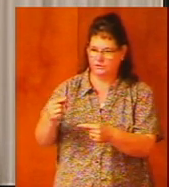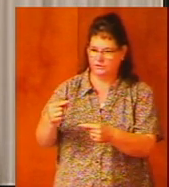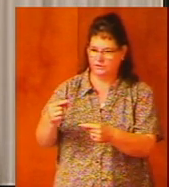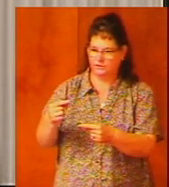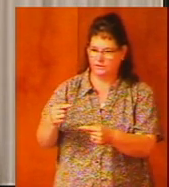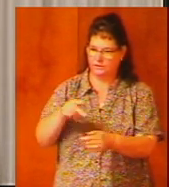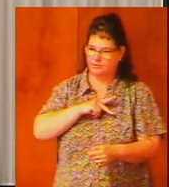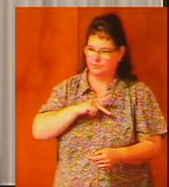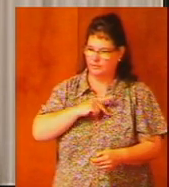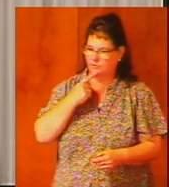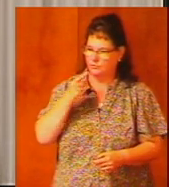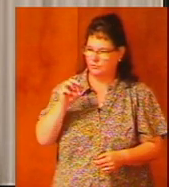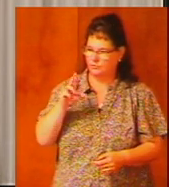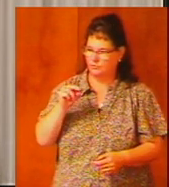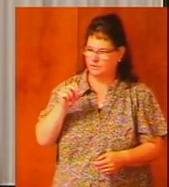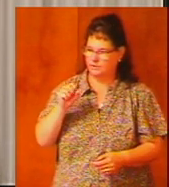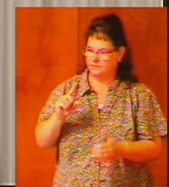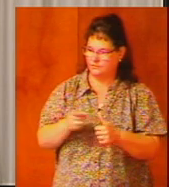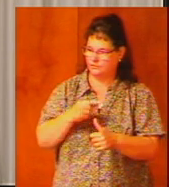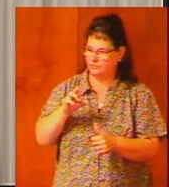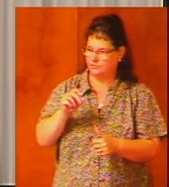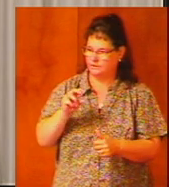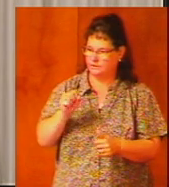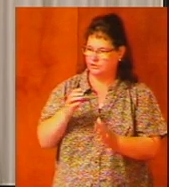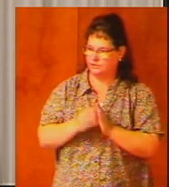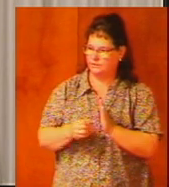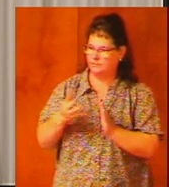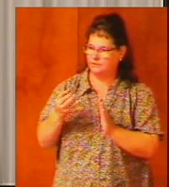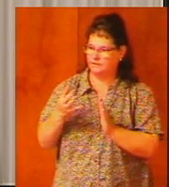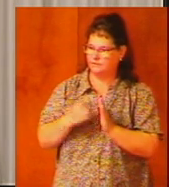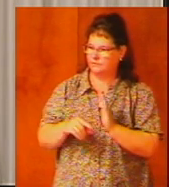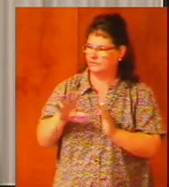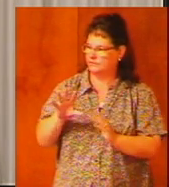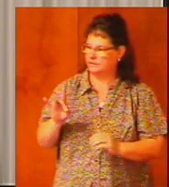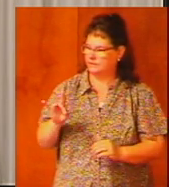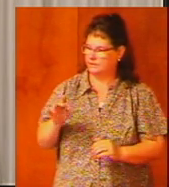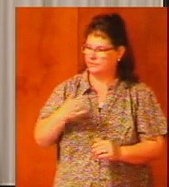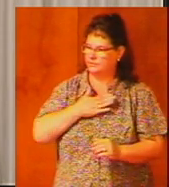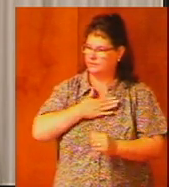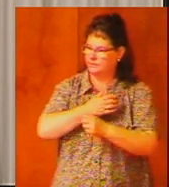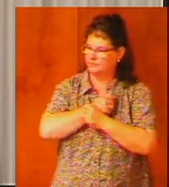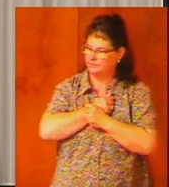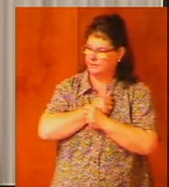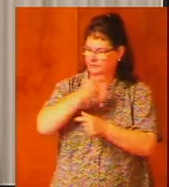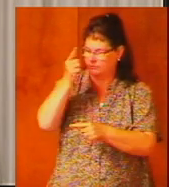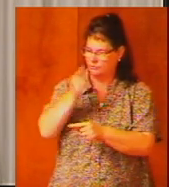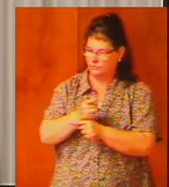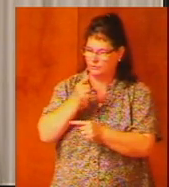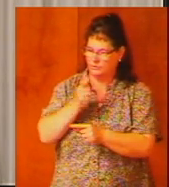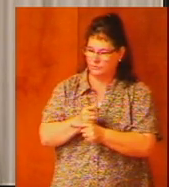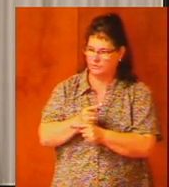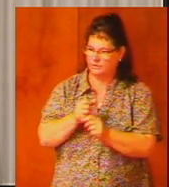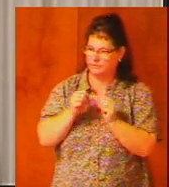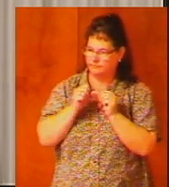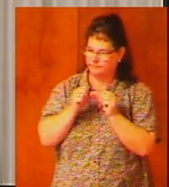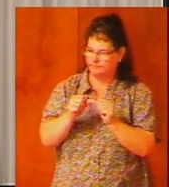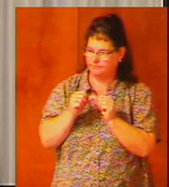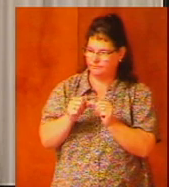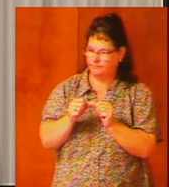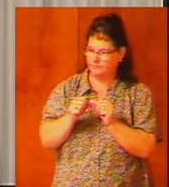Paul told the Corinthians in 1 Corinthians 15 58 therefore my beloved brethren be steadfast